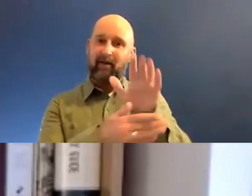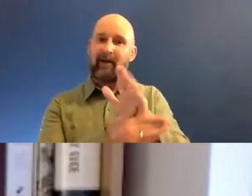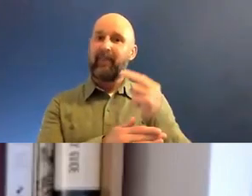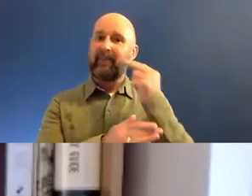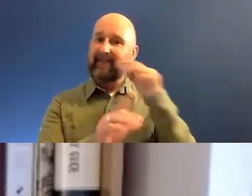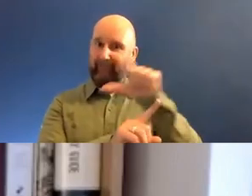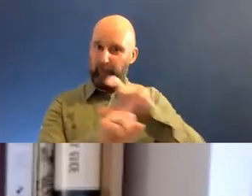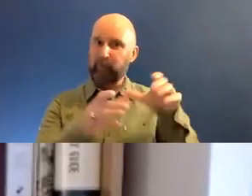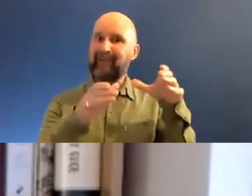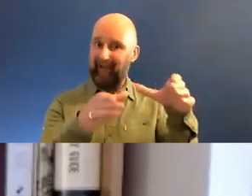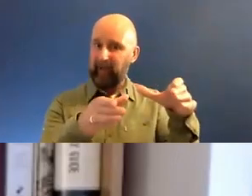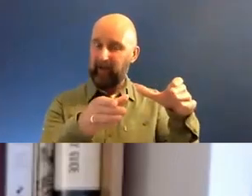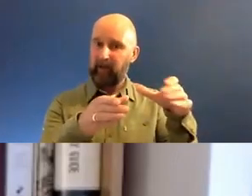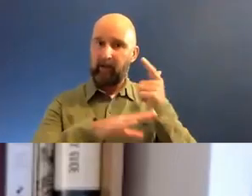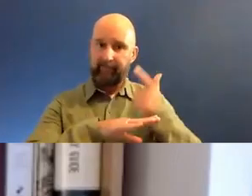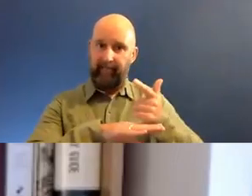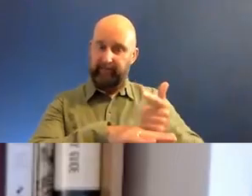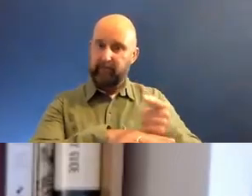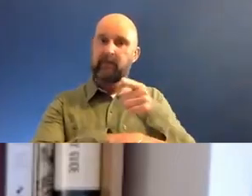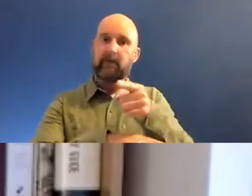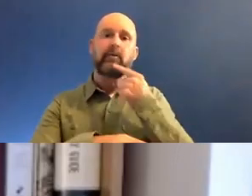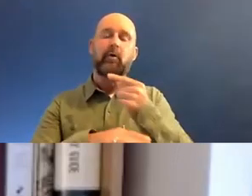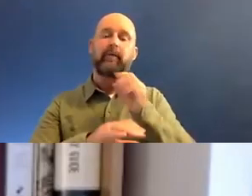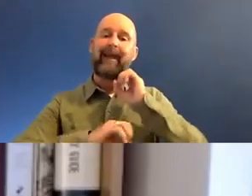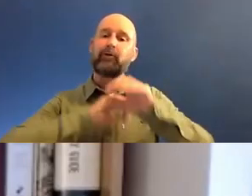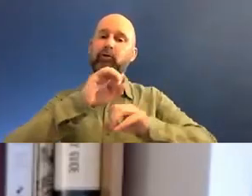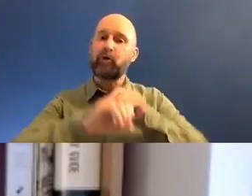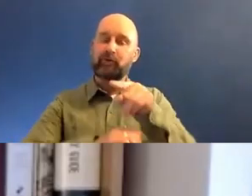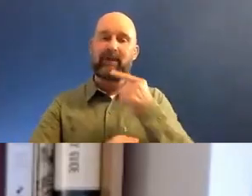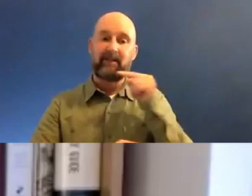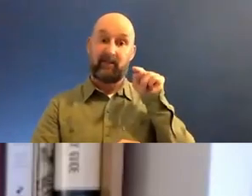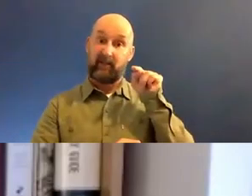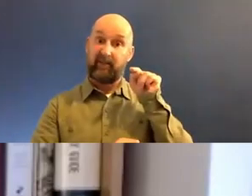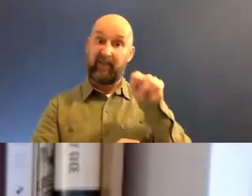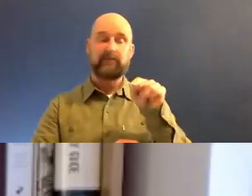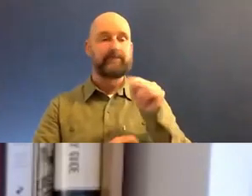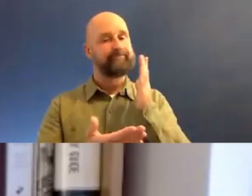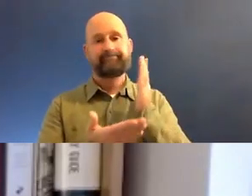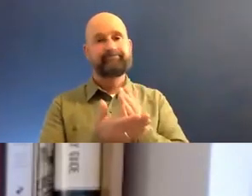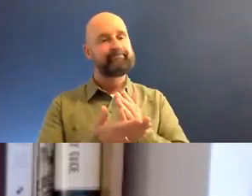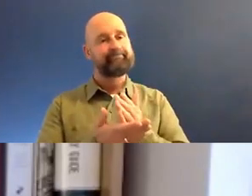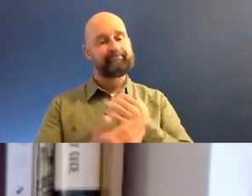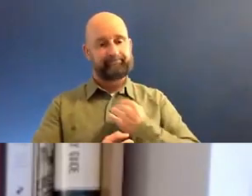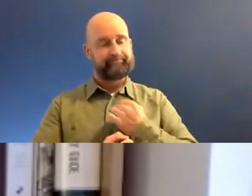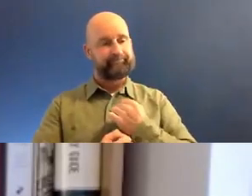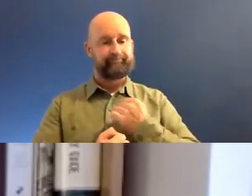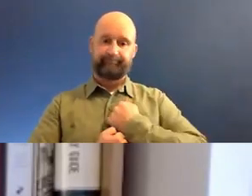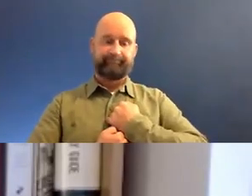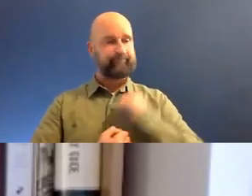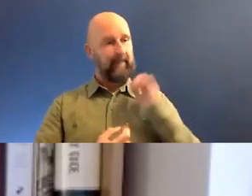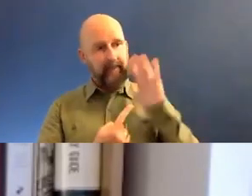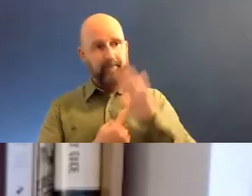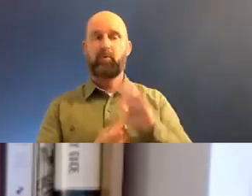community. And you said in your introduction, but that was something clearly you were very, felt was very